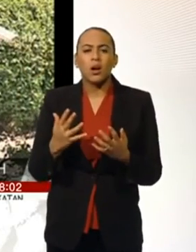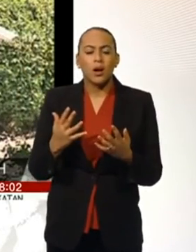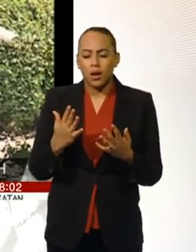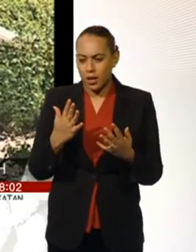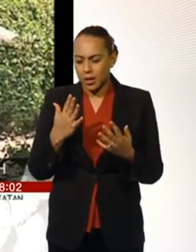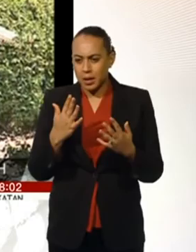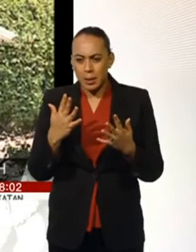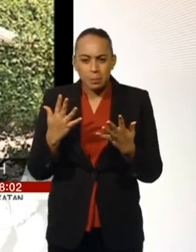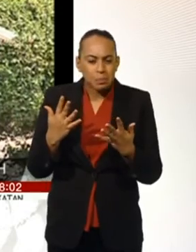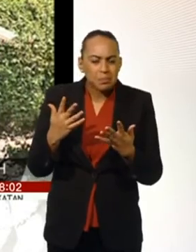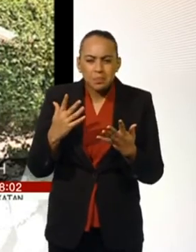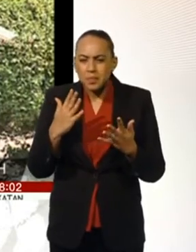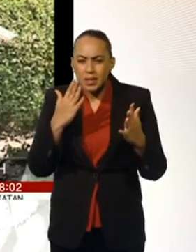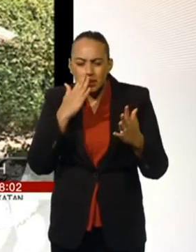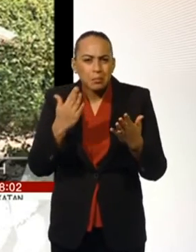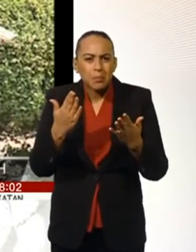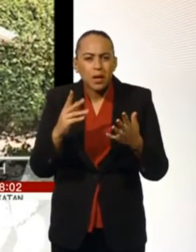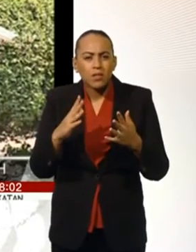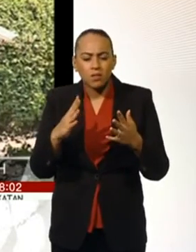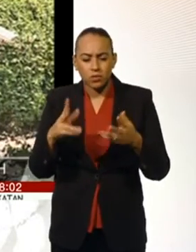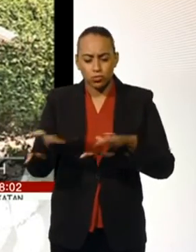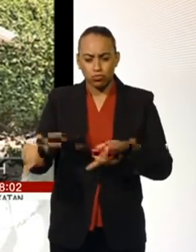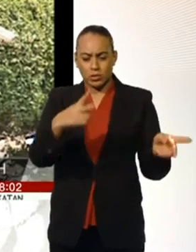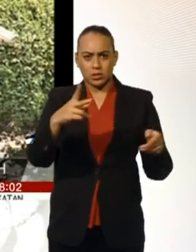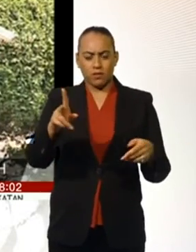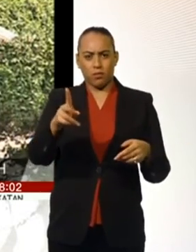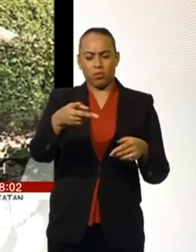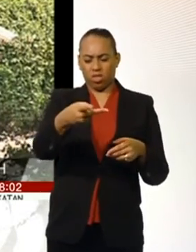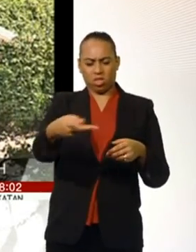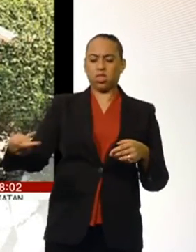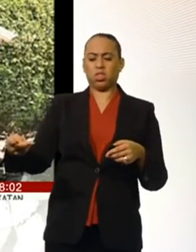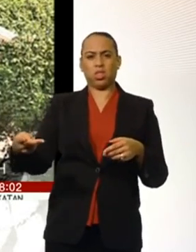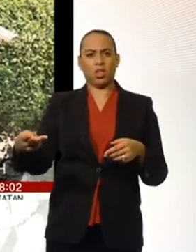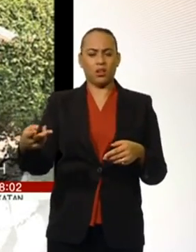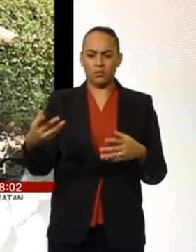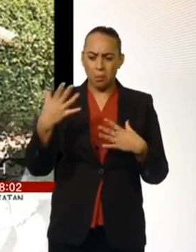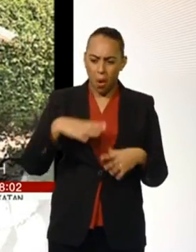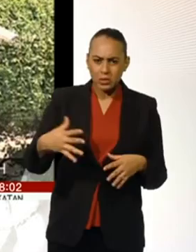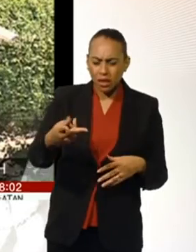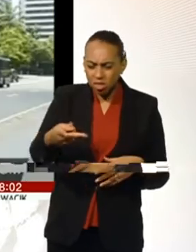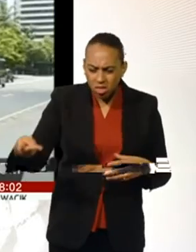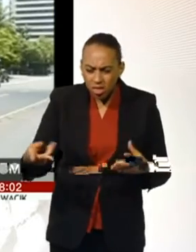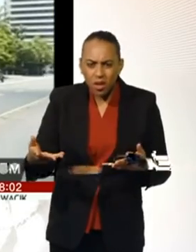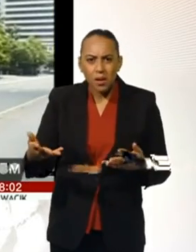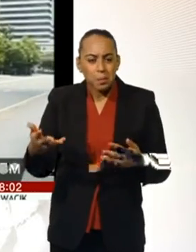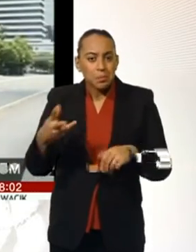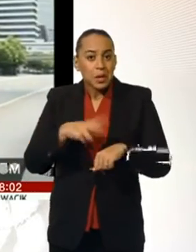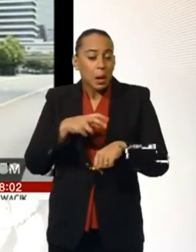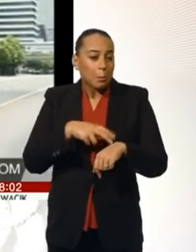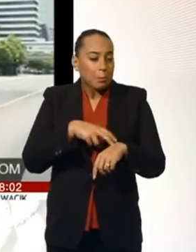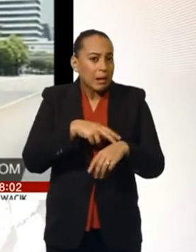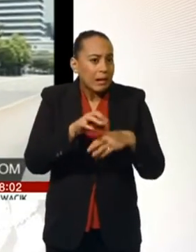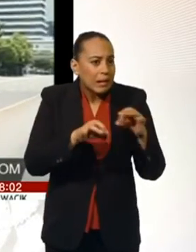seems to be a body lying in the middle of the street, who police say